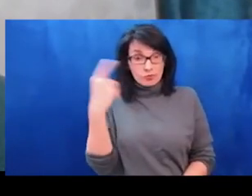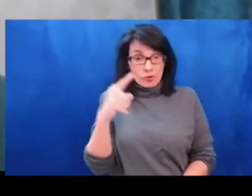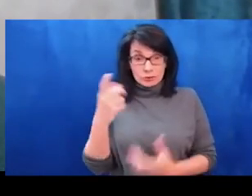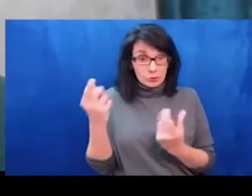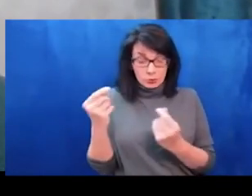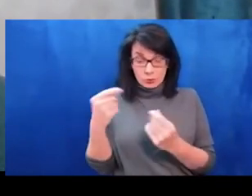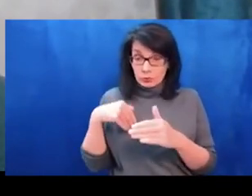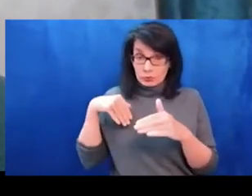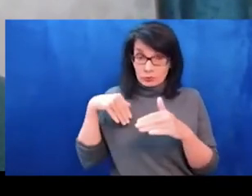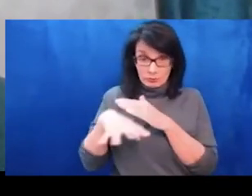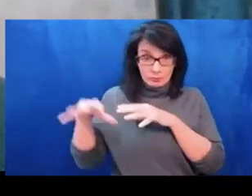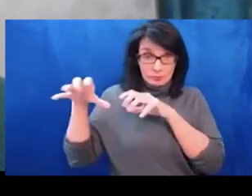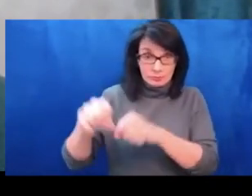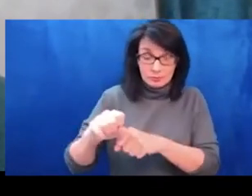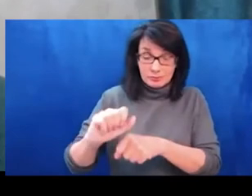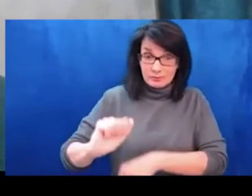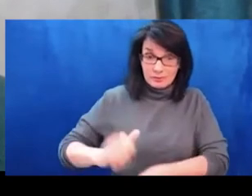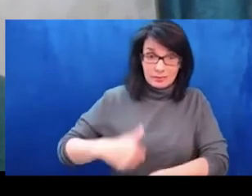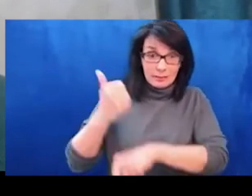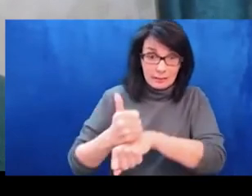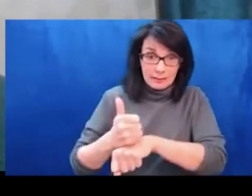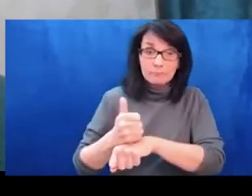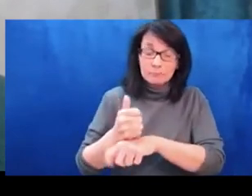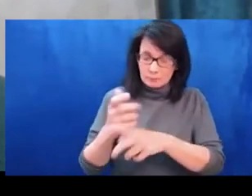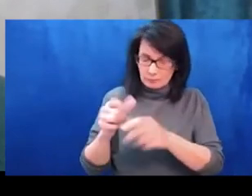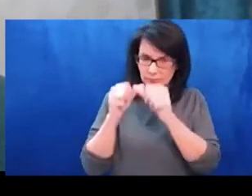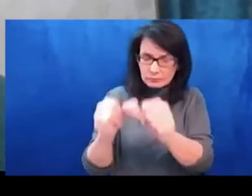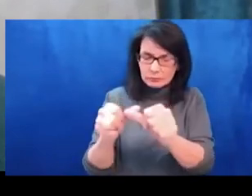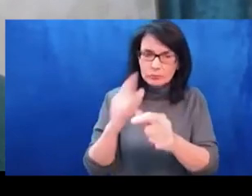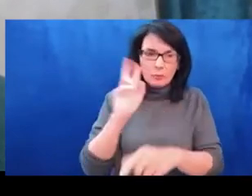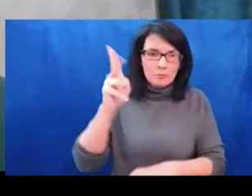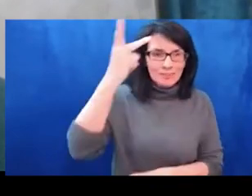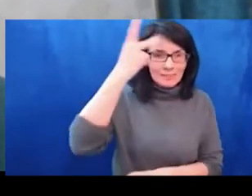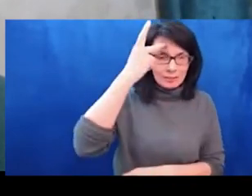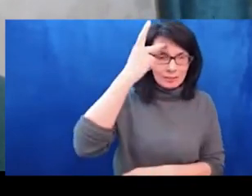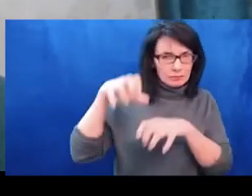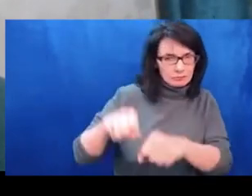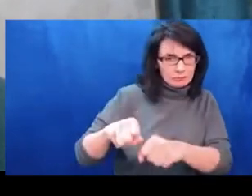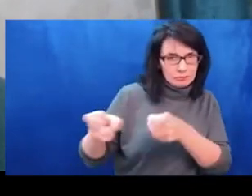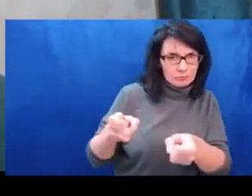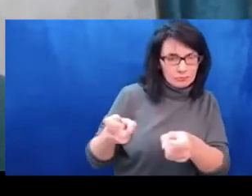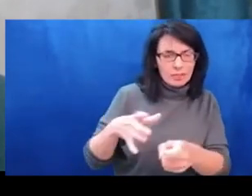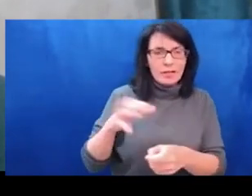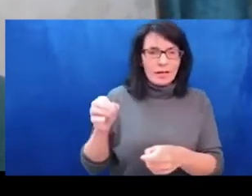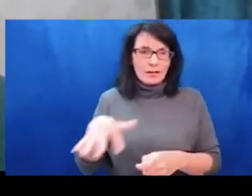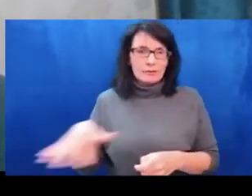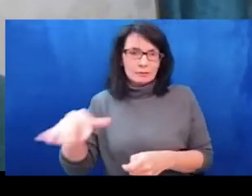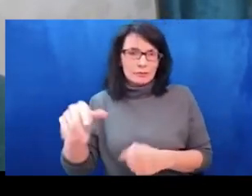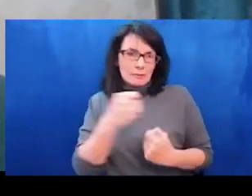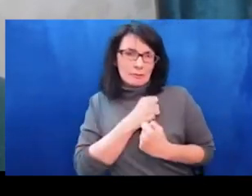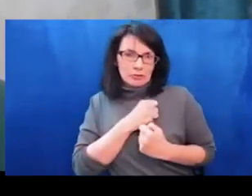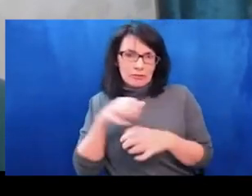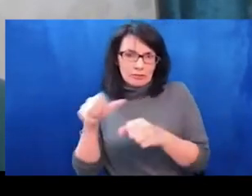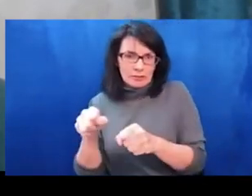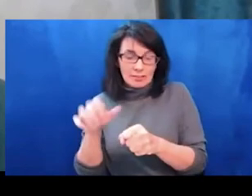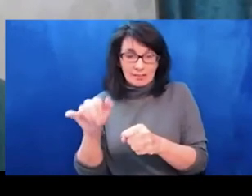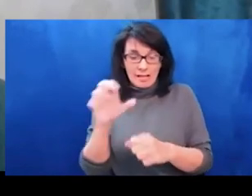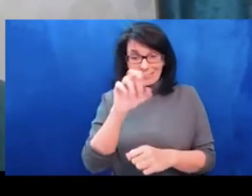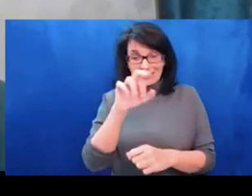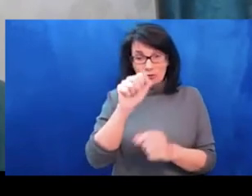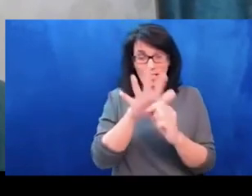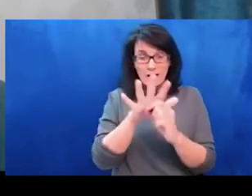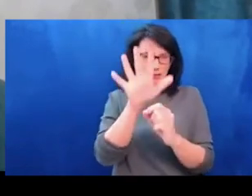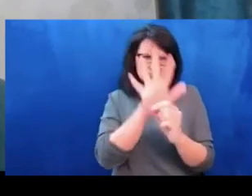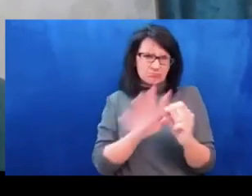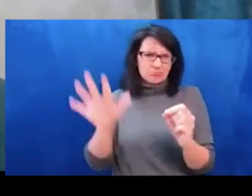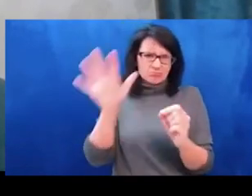any serious condemnations or any concrete threats of accountability or any even strong sanctions by the international